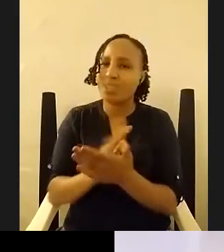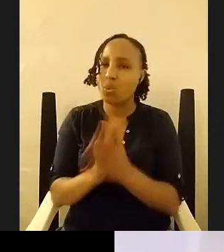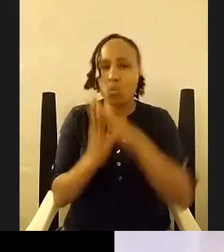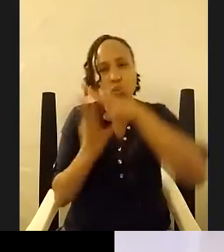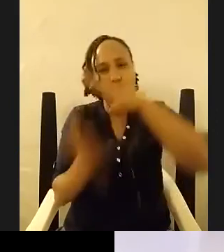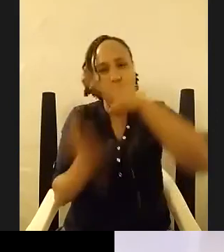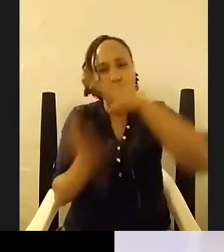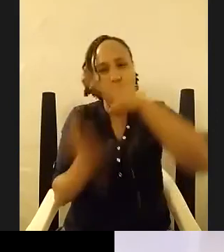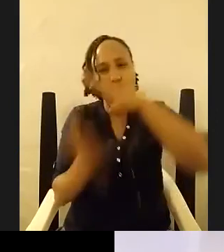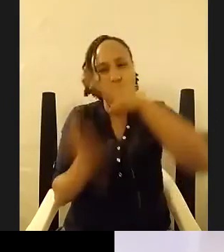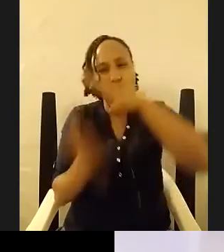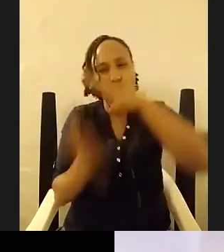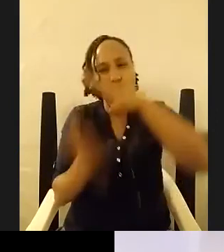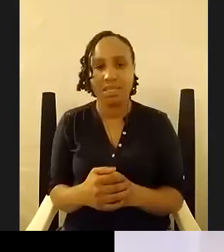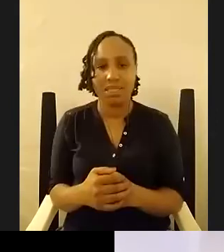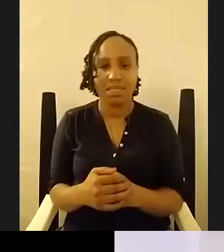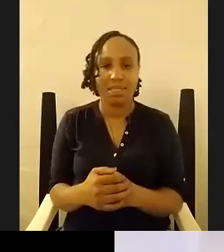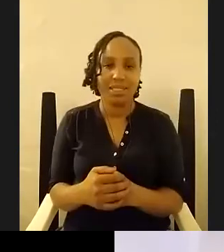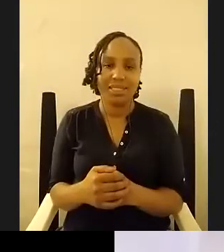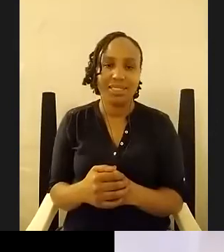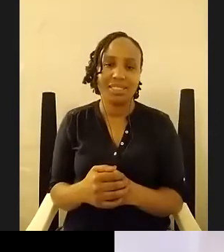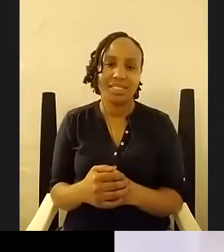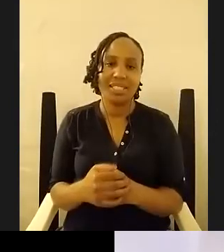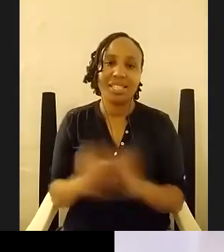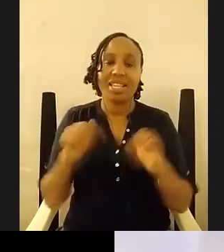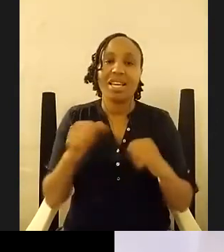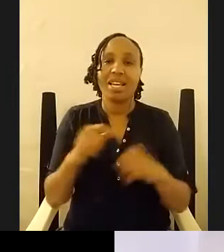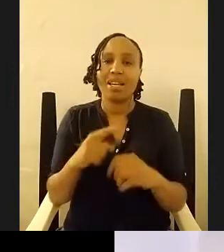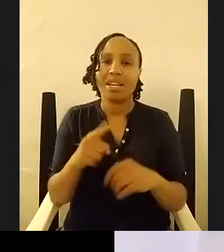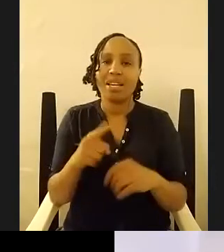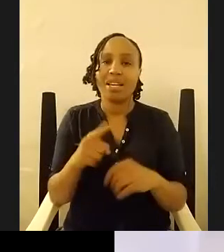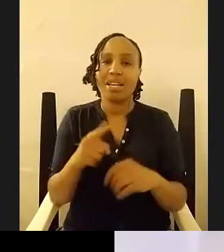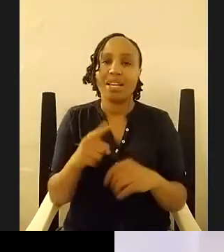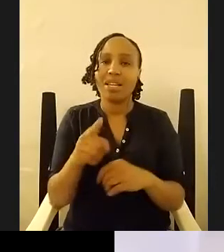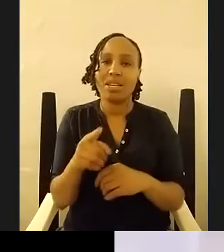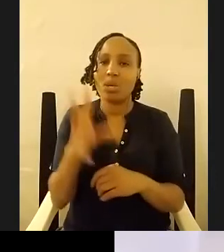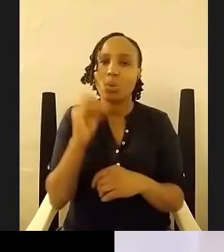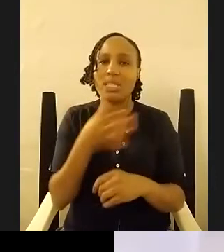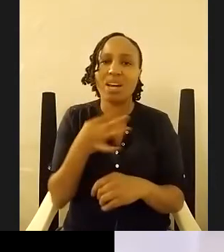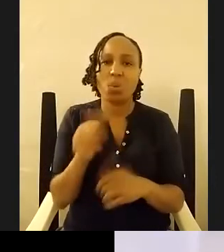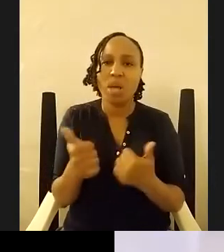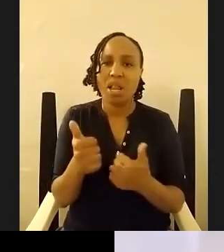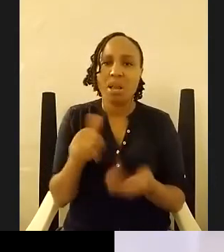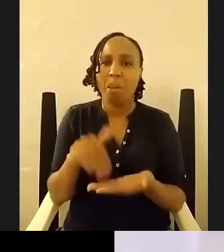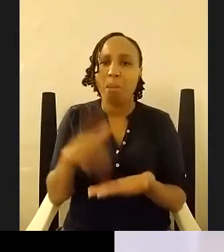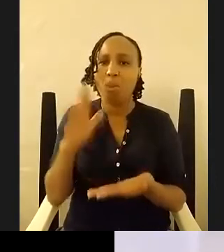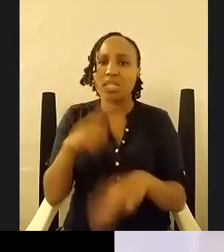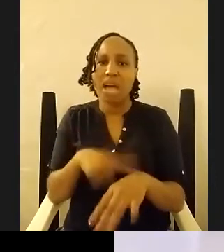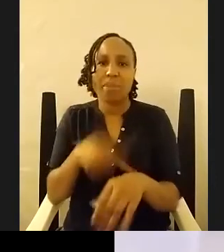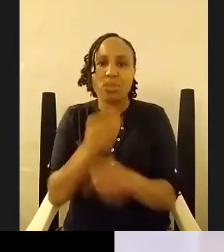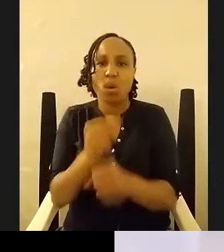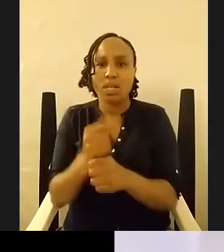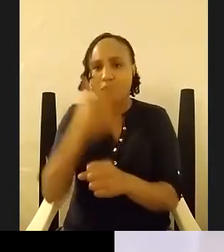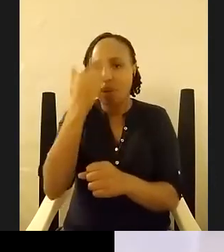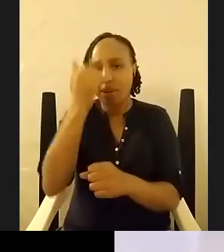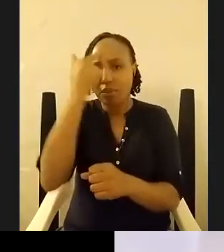yeah but he was like he was like well most times it works because then you realize and you know you read his work and